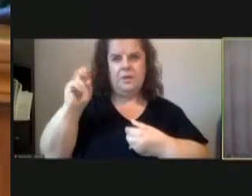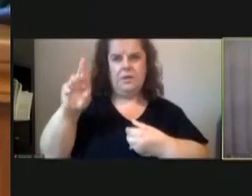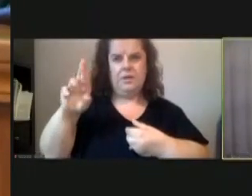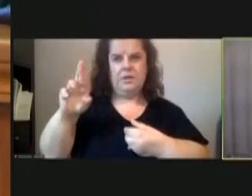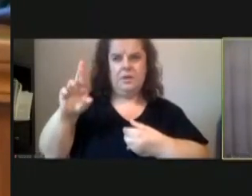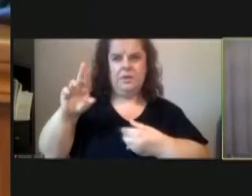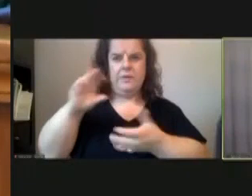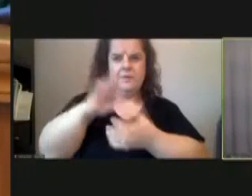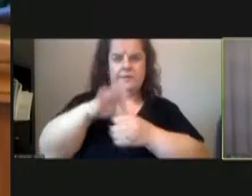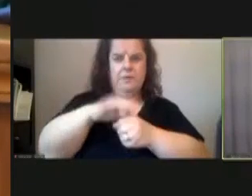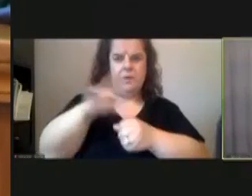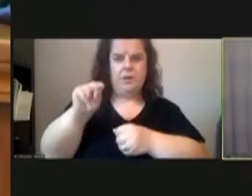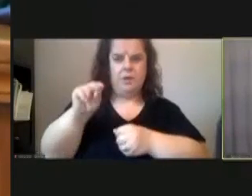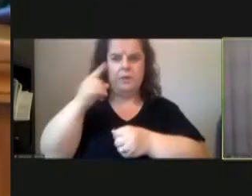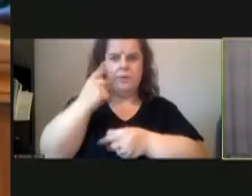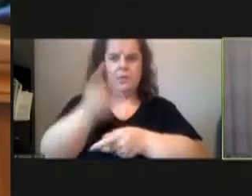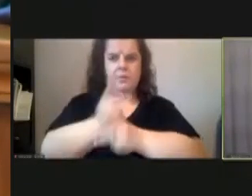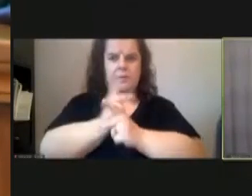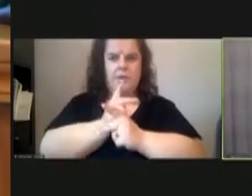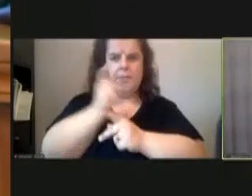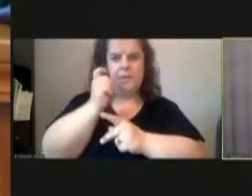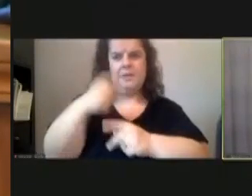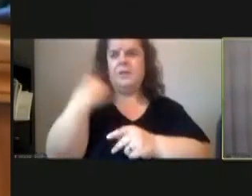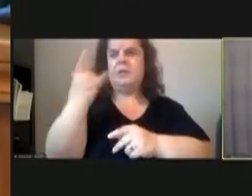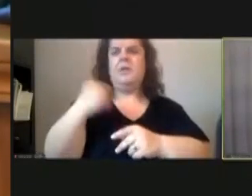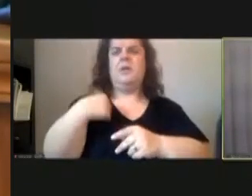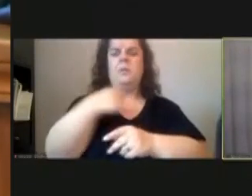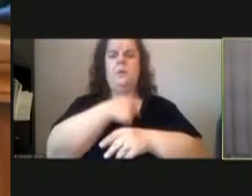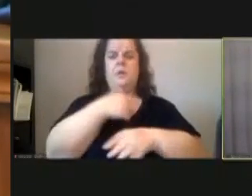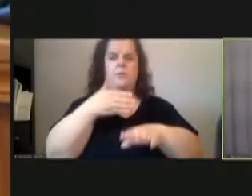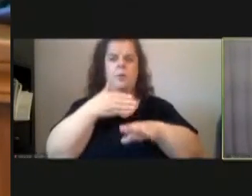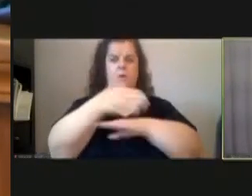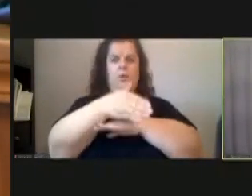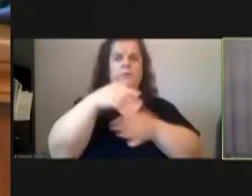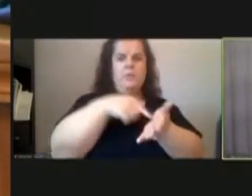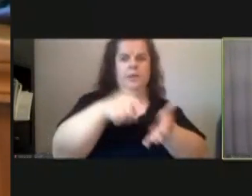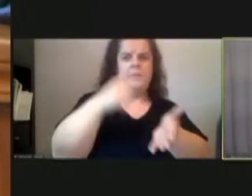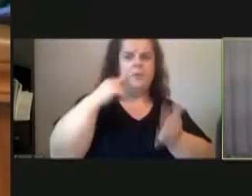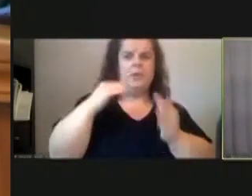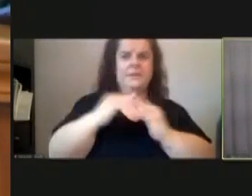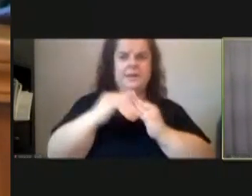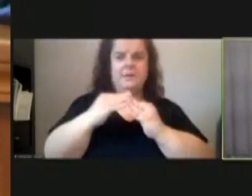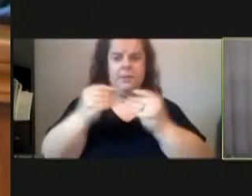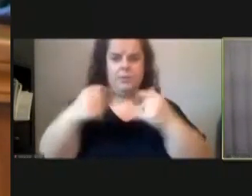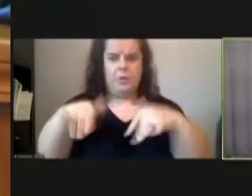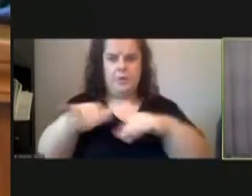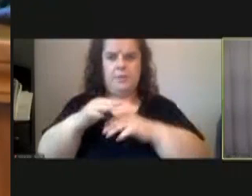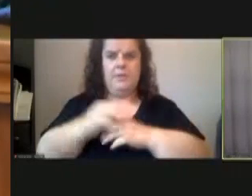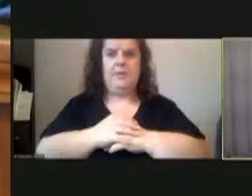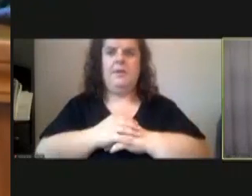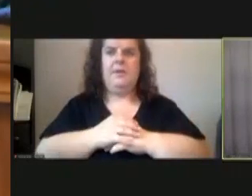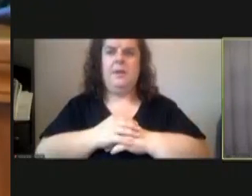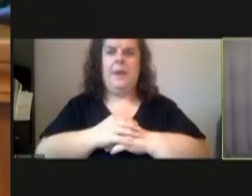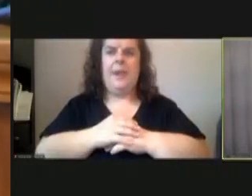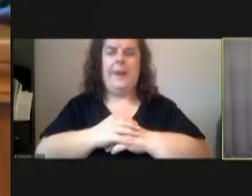um because it looked like we were overpaying for downtown real estate um